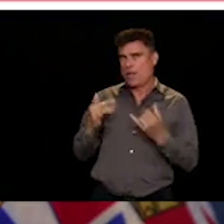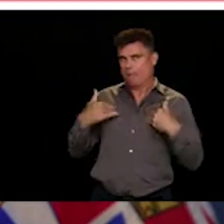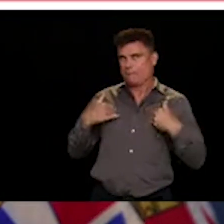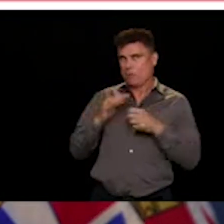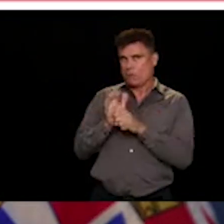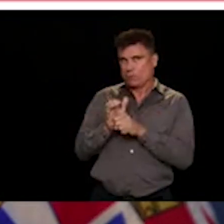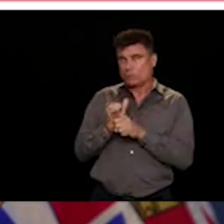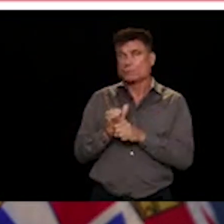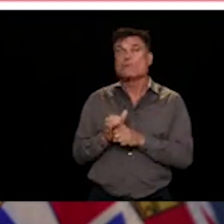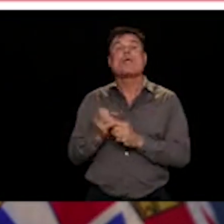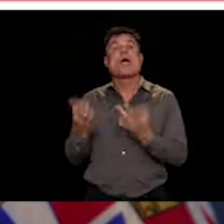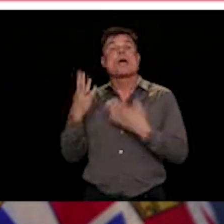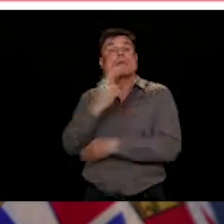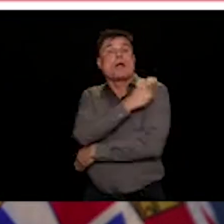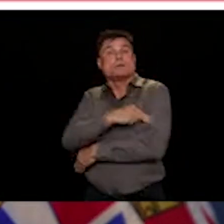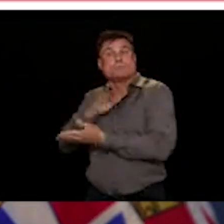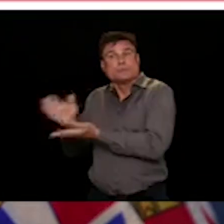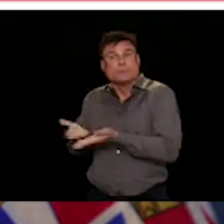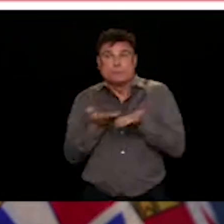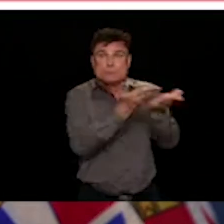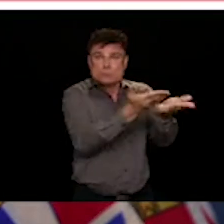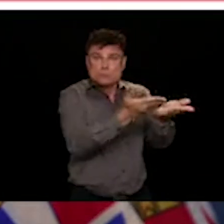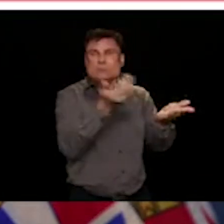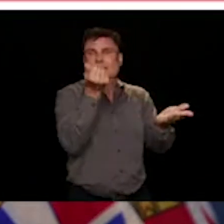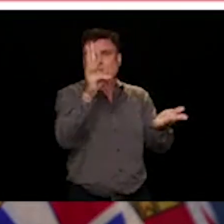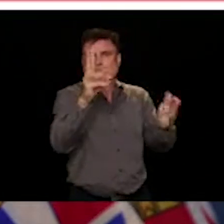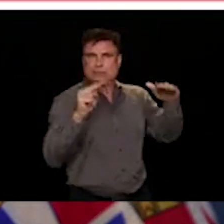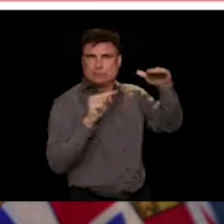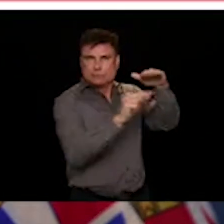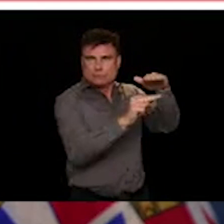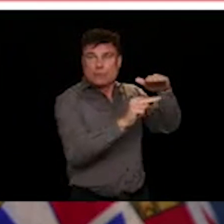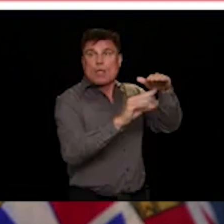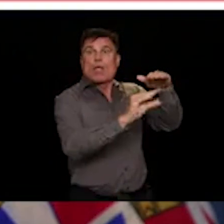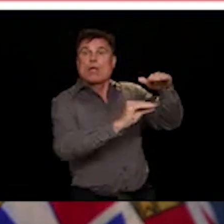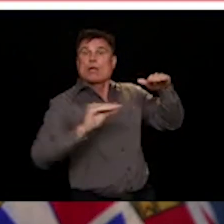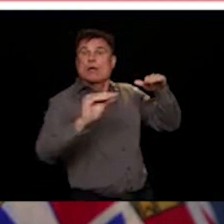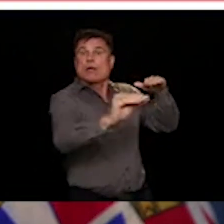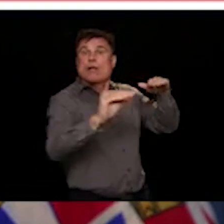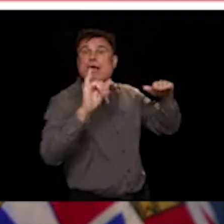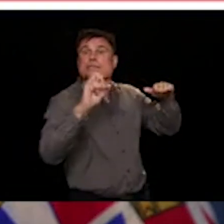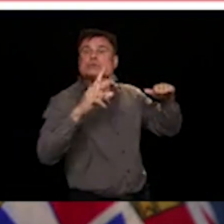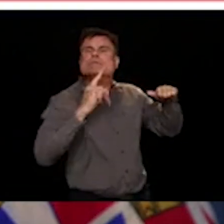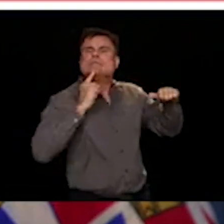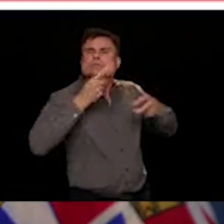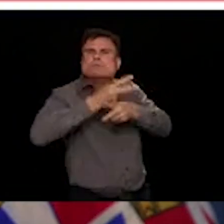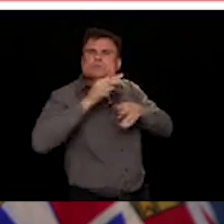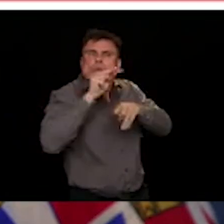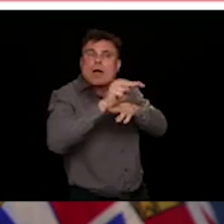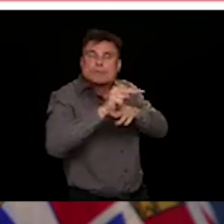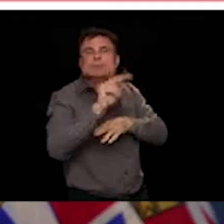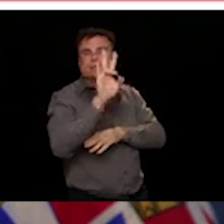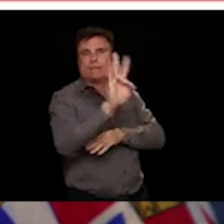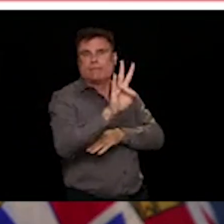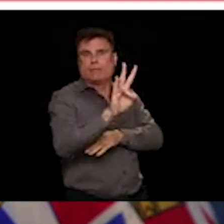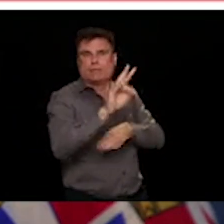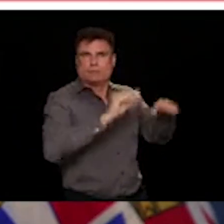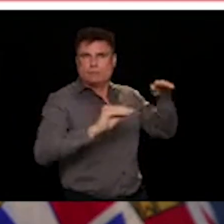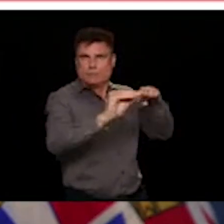hospital. In BC, seven of whom are in critical care or ICU. We have one new death today,